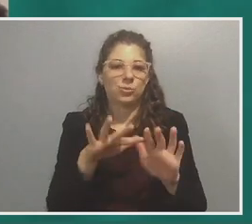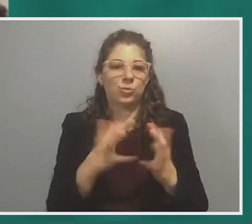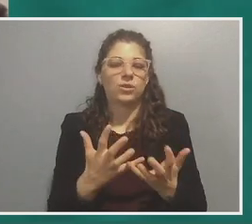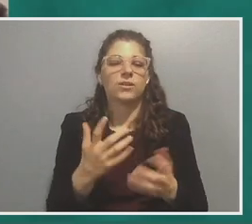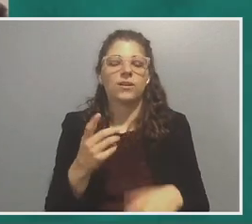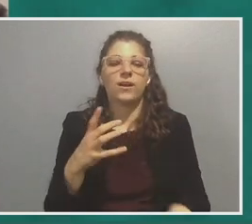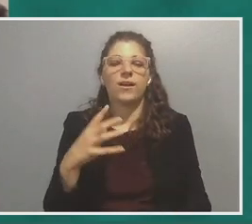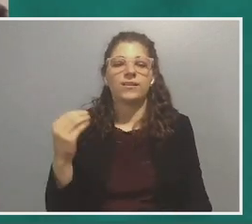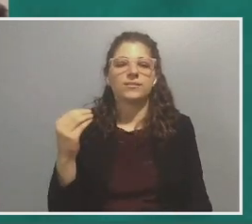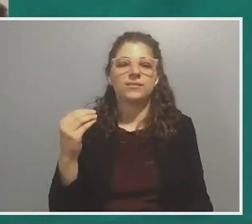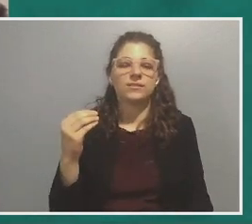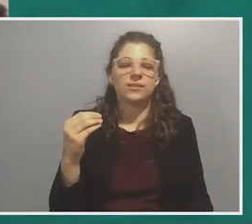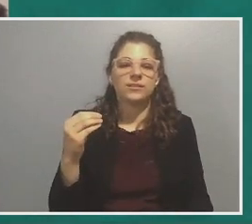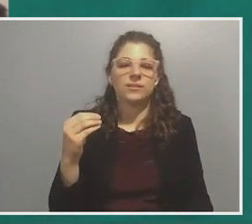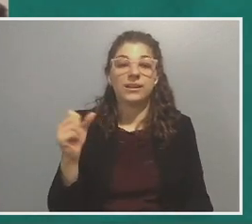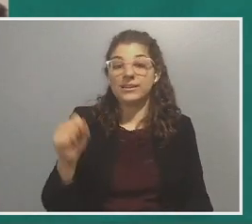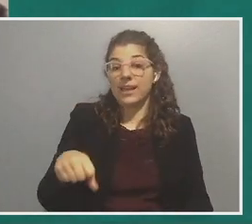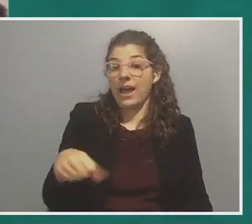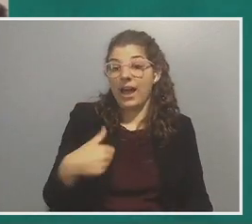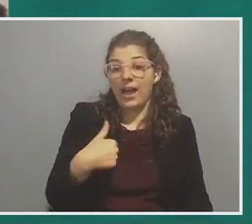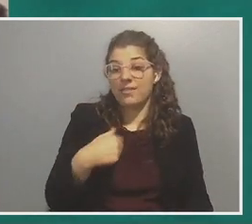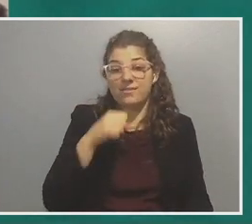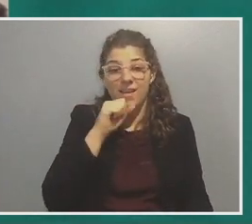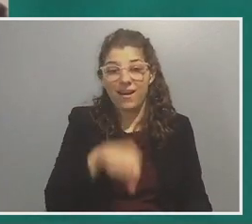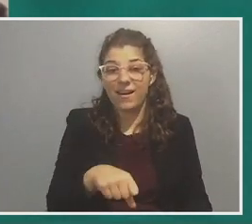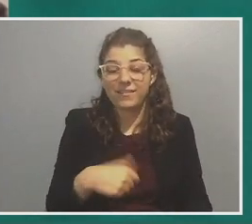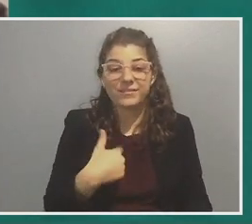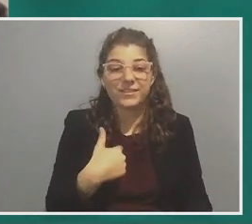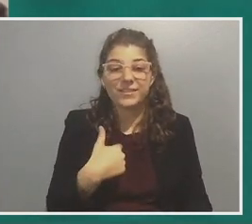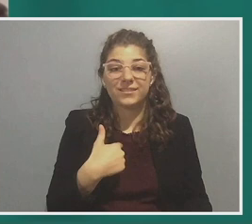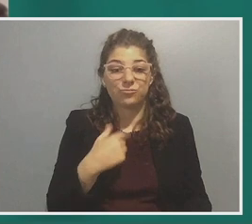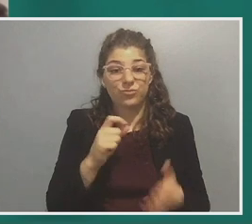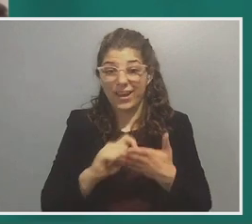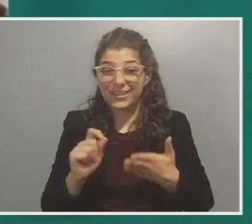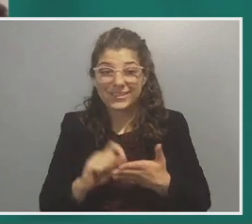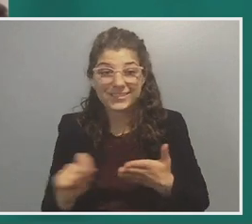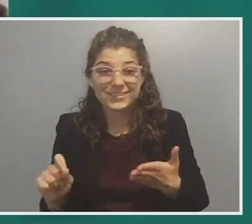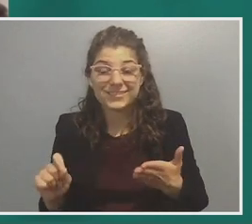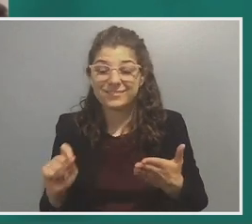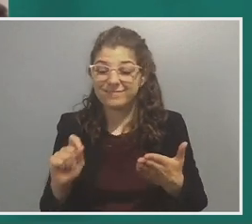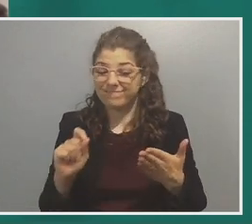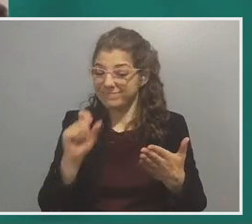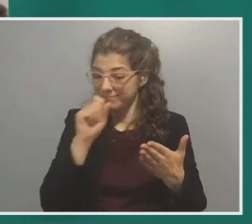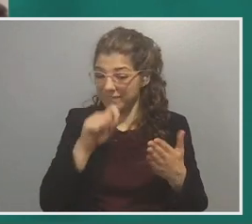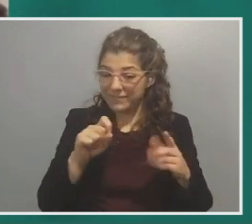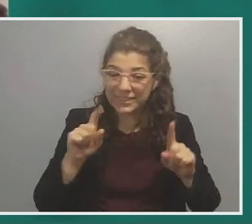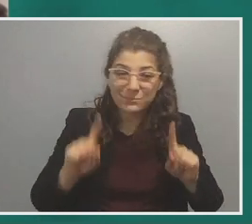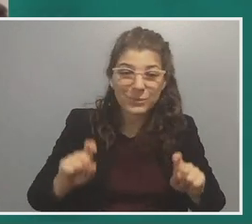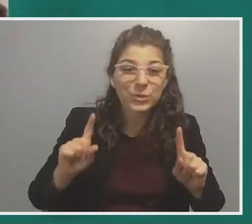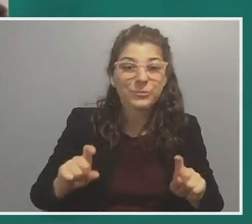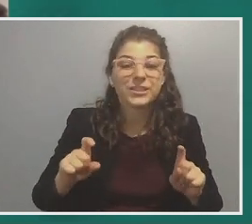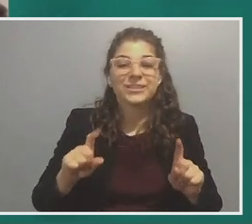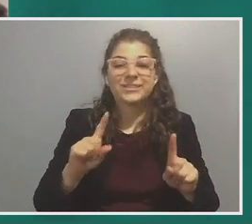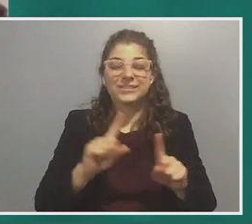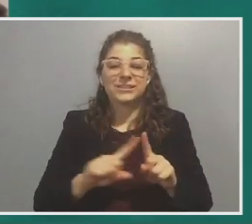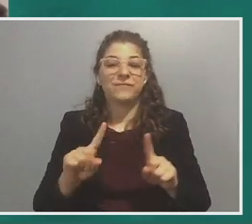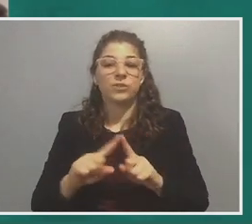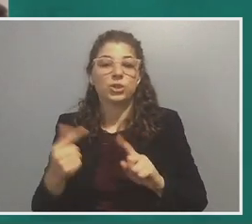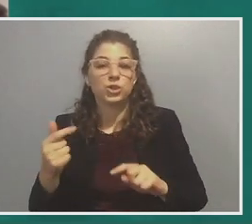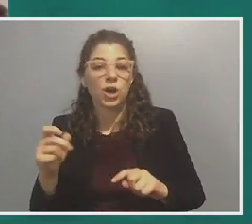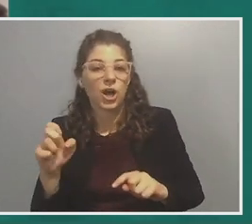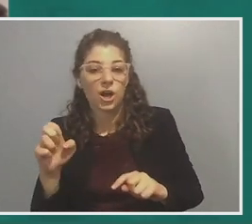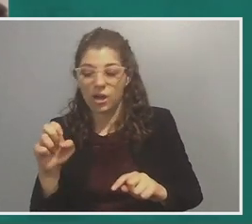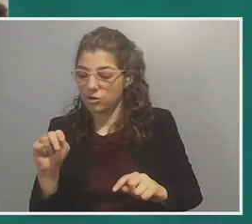and, uh, and yeah, I mean, I just, I love, I love writing. I love writing and experimenting in different genres. I'd love to write.